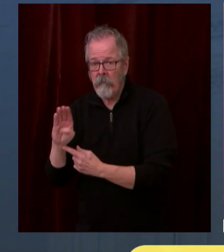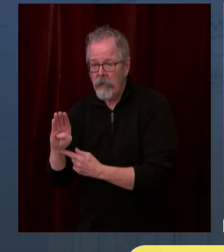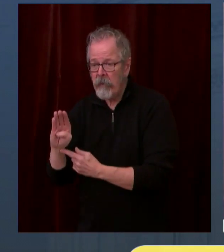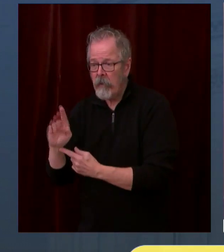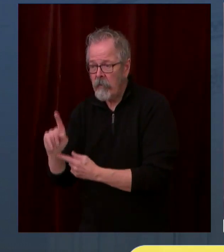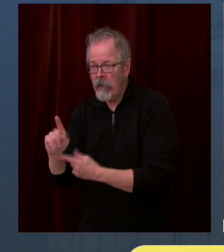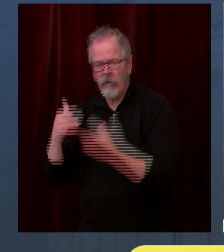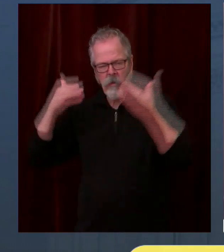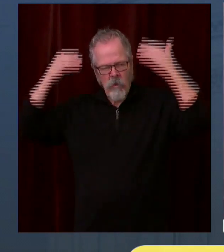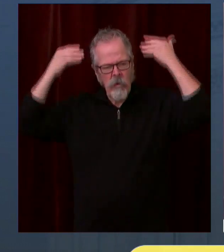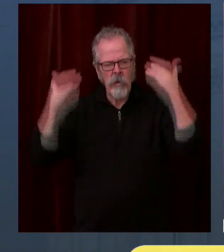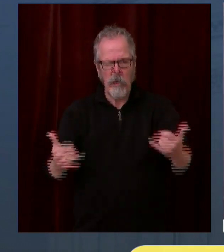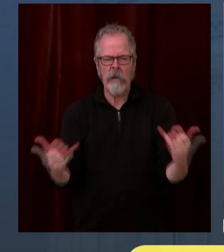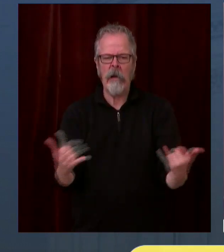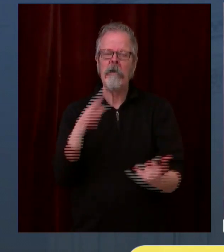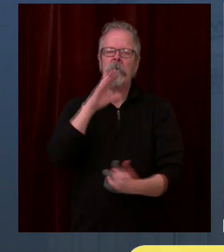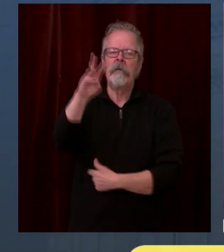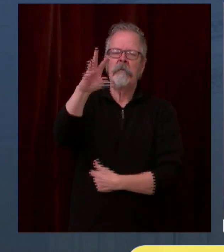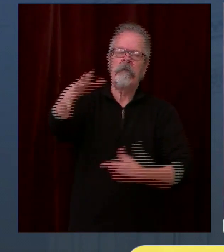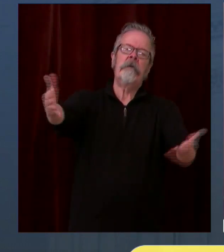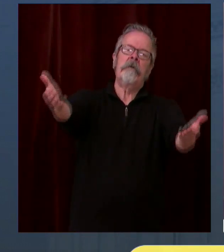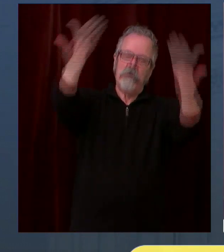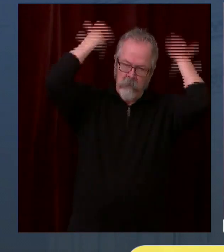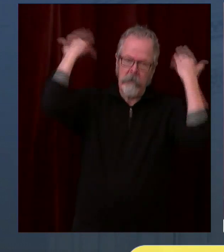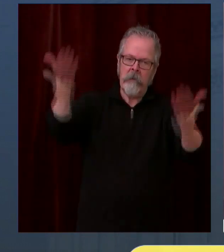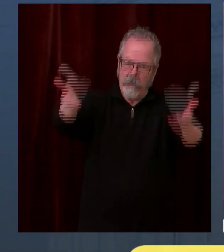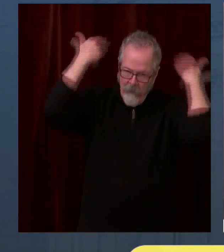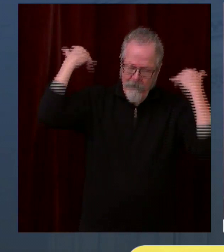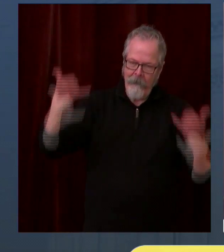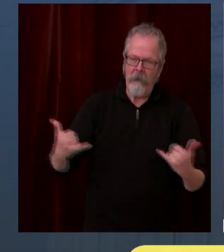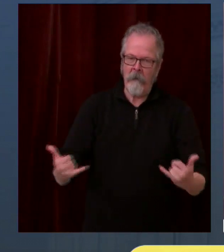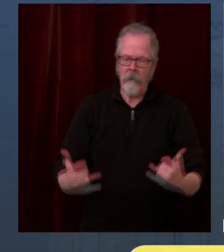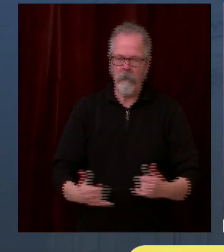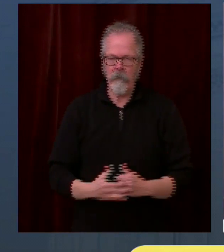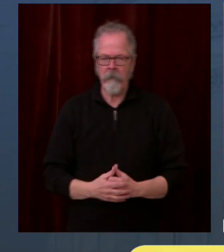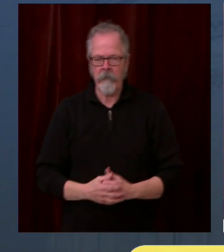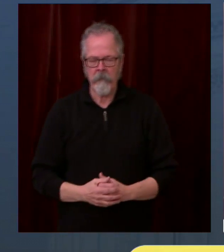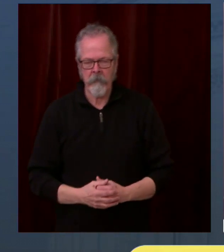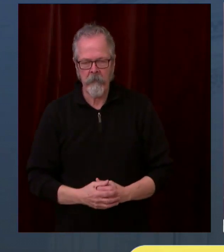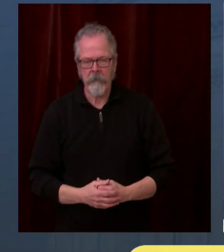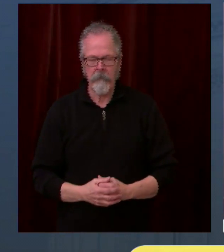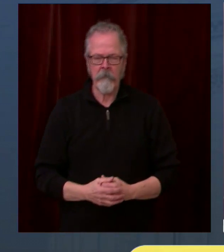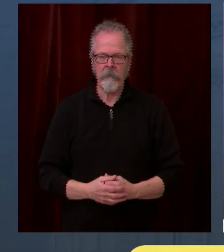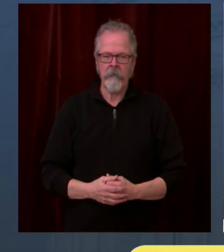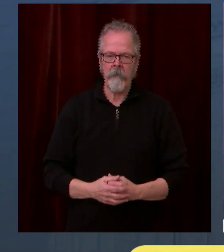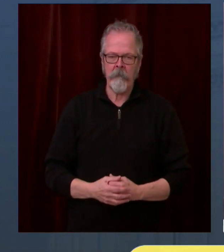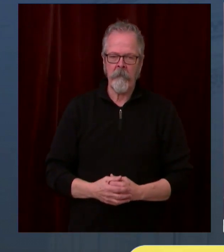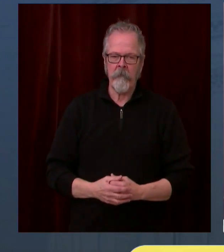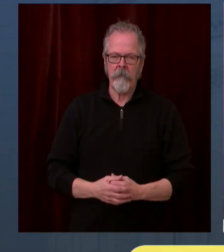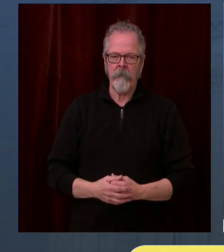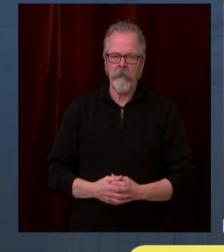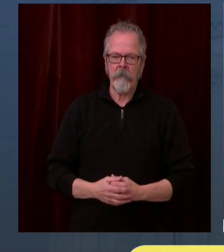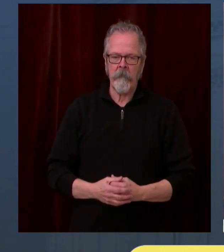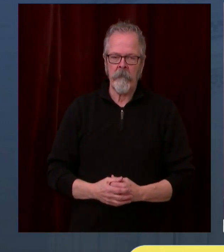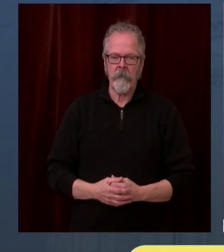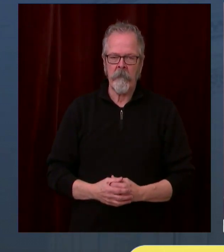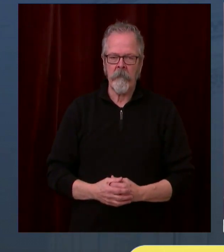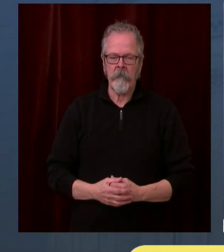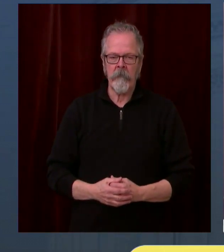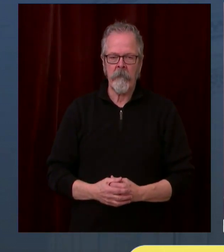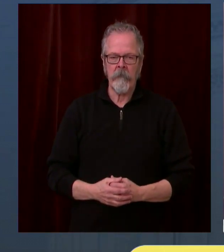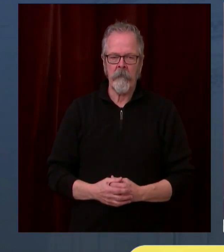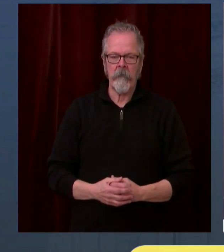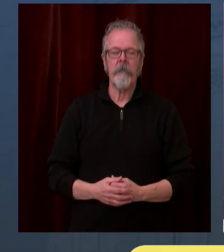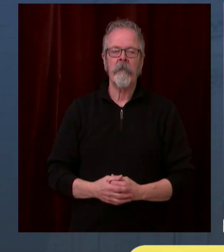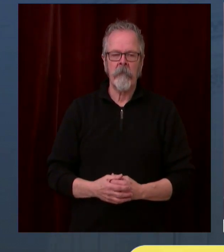addition, we also want to make sure that we are doing everything to give you flexibility for administration